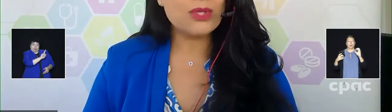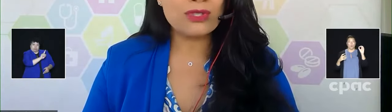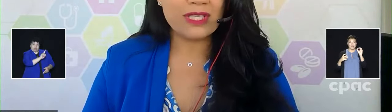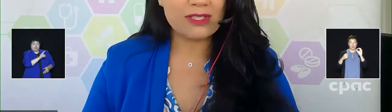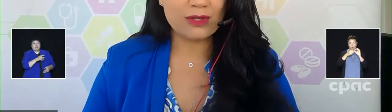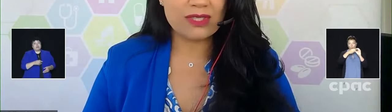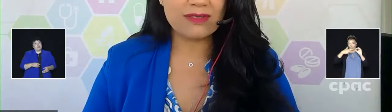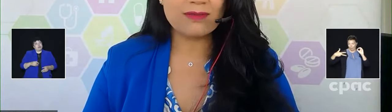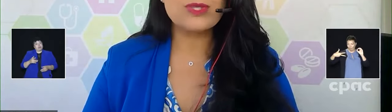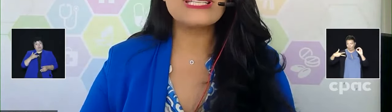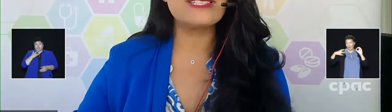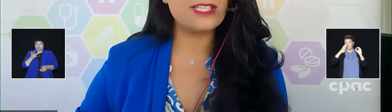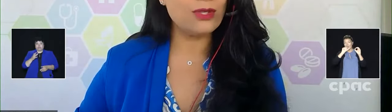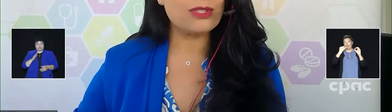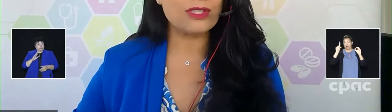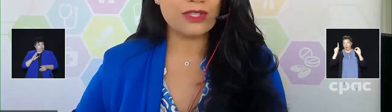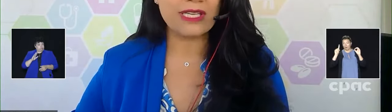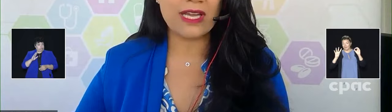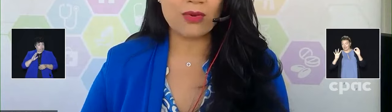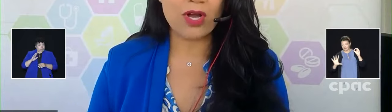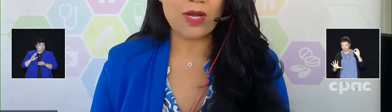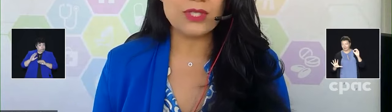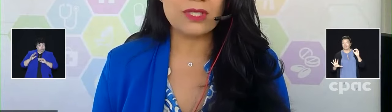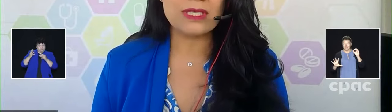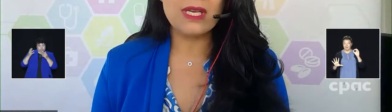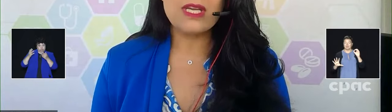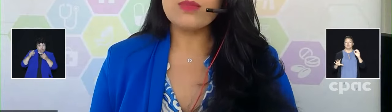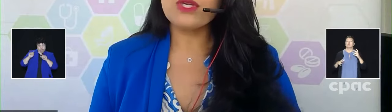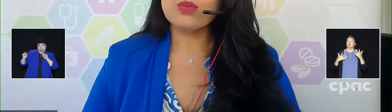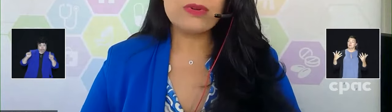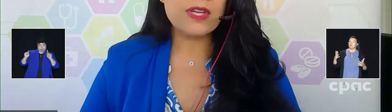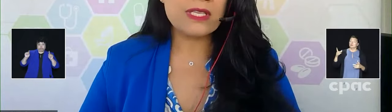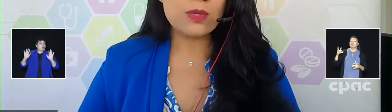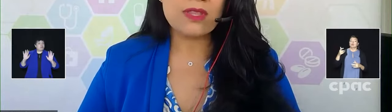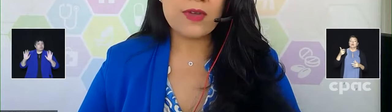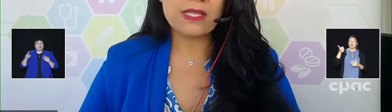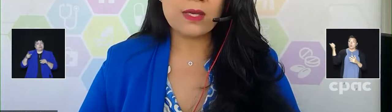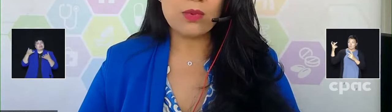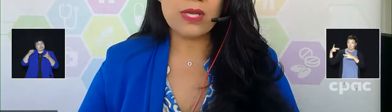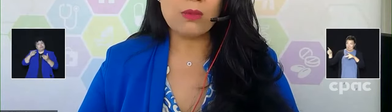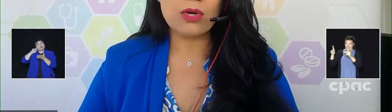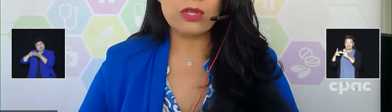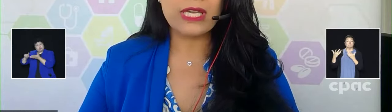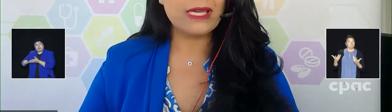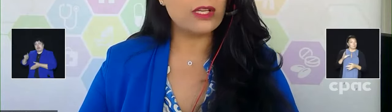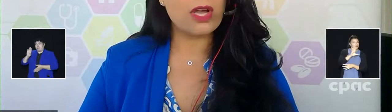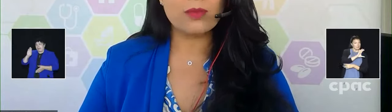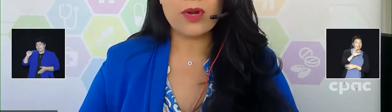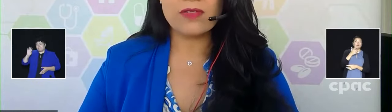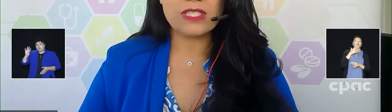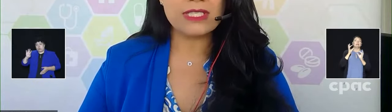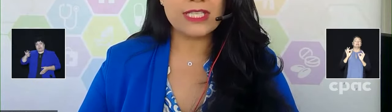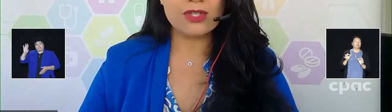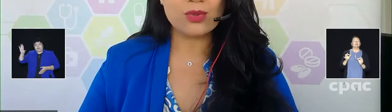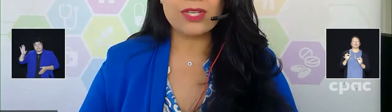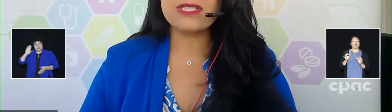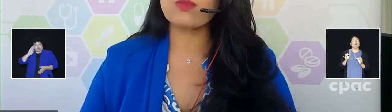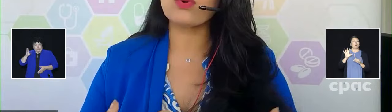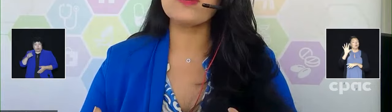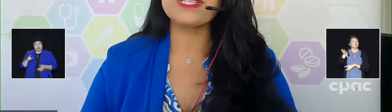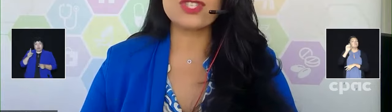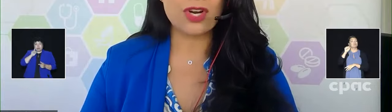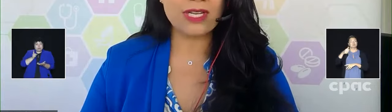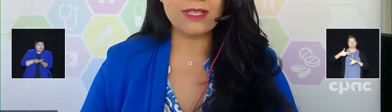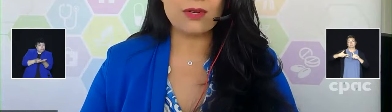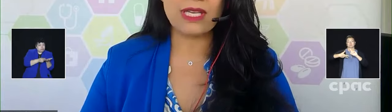It's not mutually exclusive, we'll continue to look at other options but, you we were faced with the fact that we were looking at a lot of provinces and territories